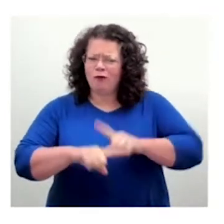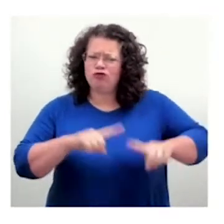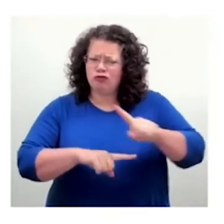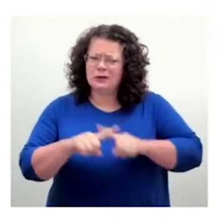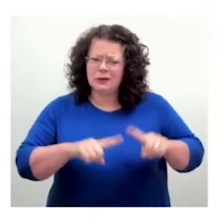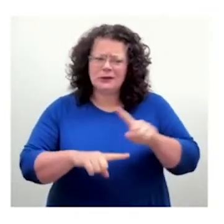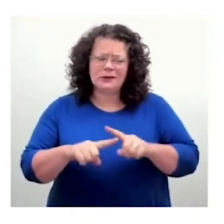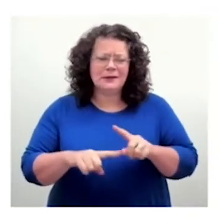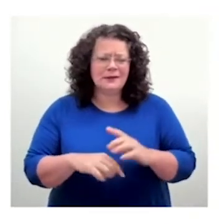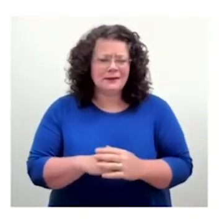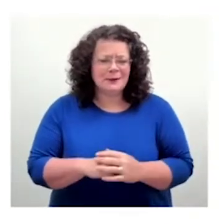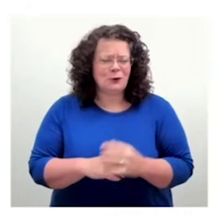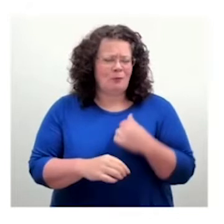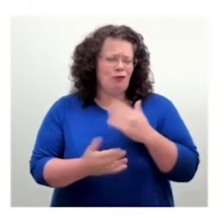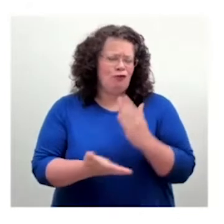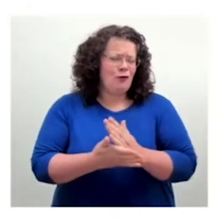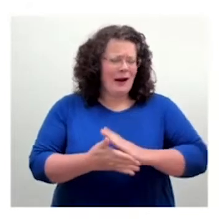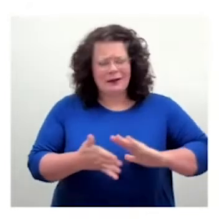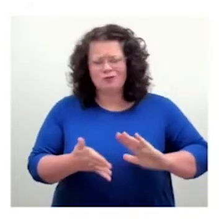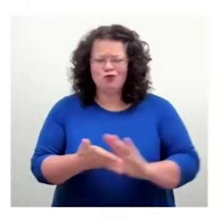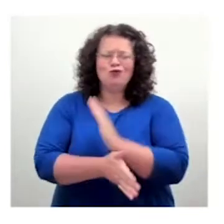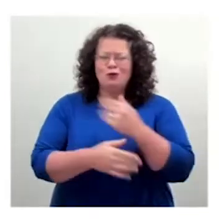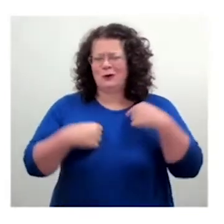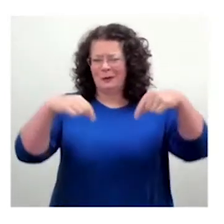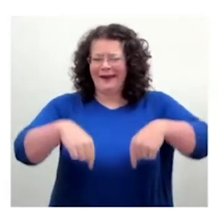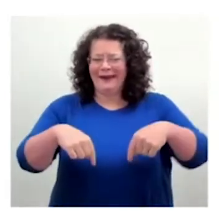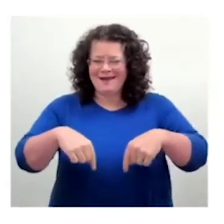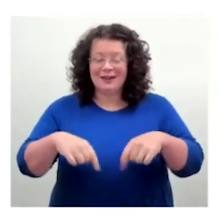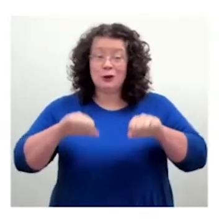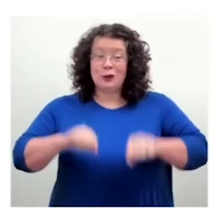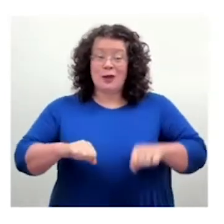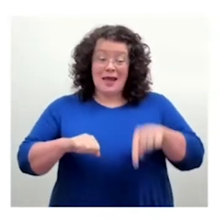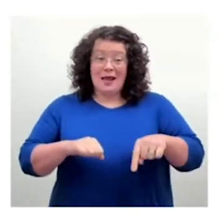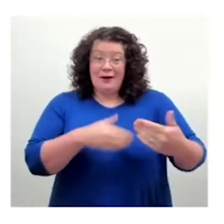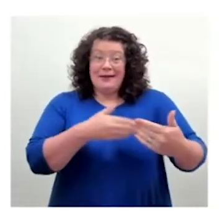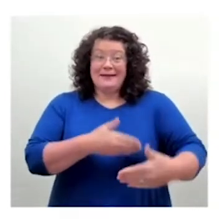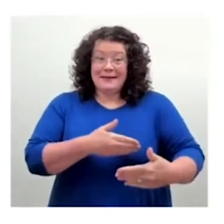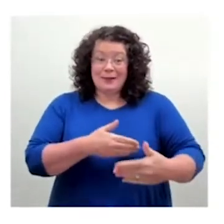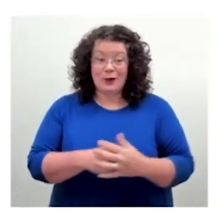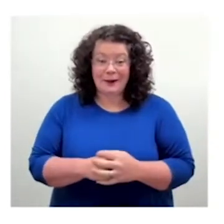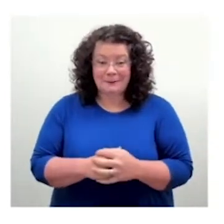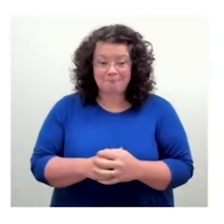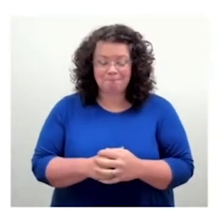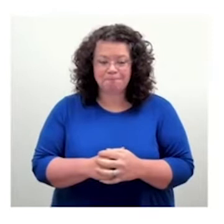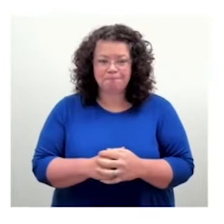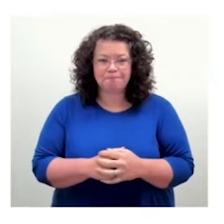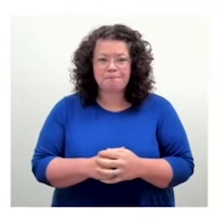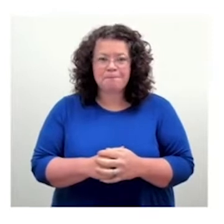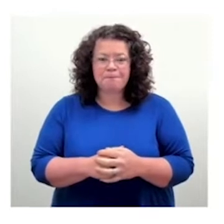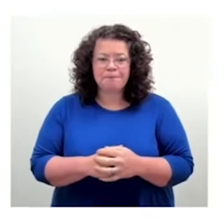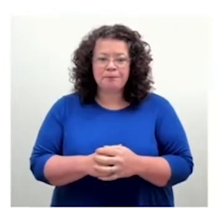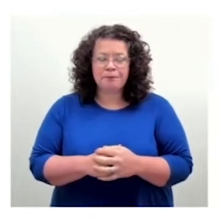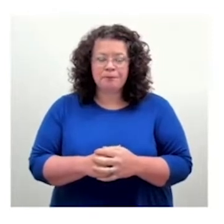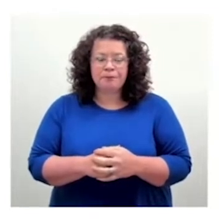kind of sharing this session with these guys today. So in terms of audio description, I am a